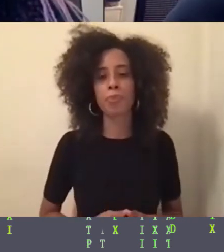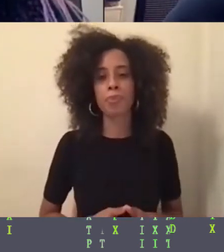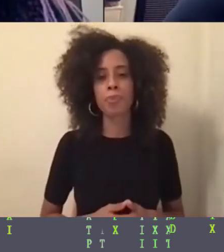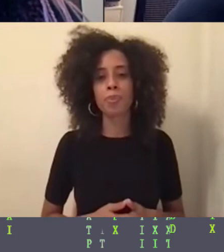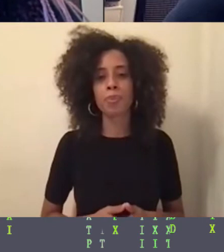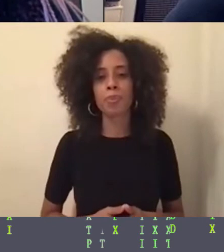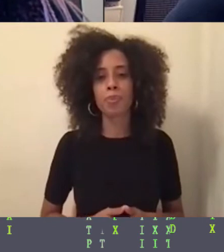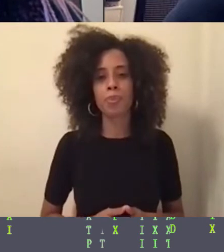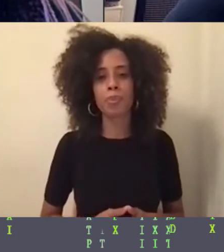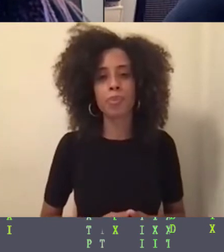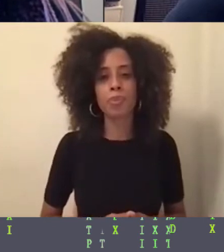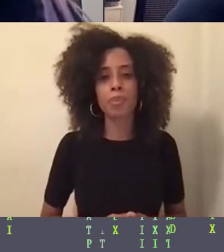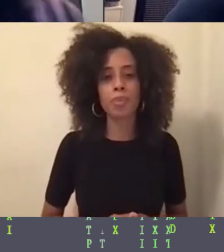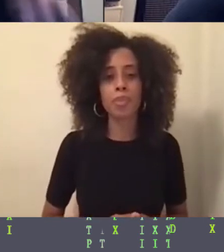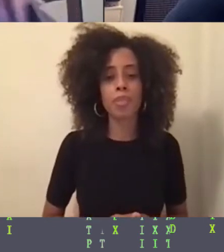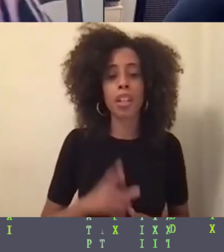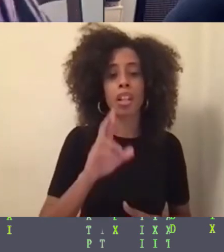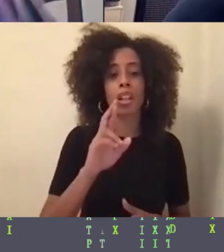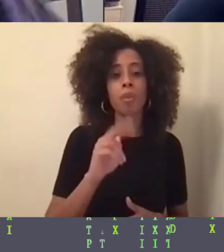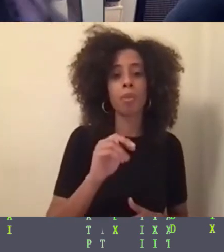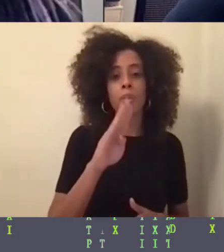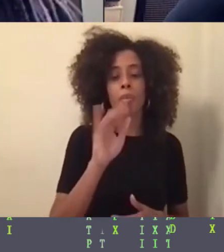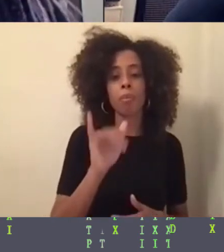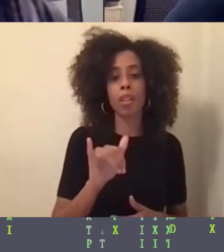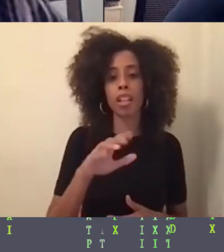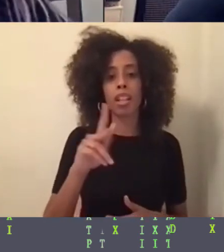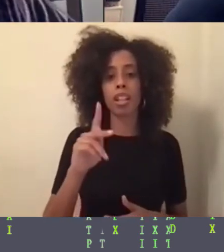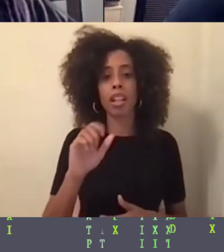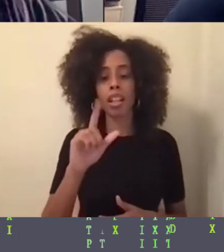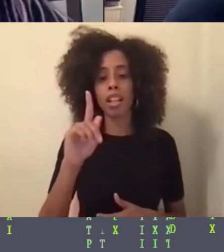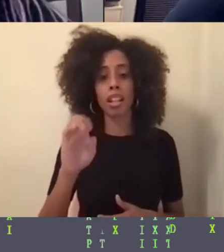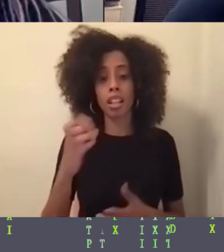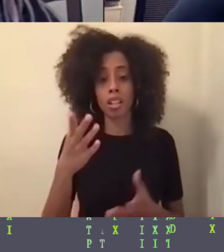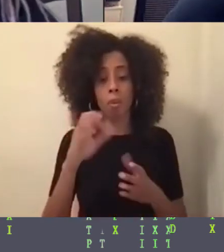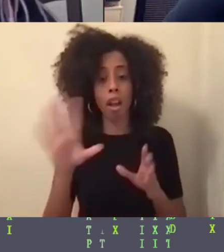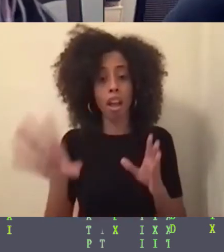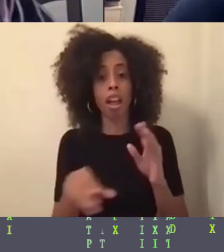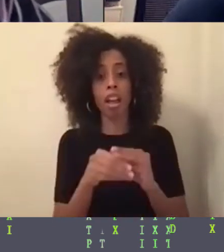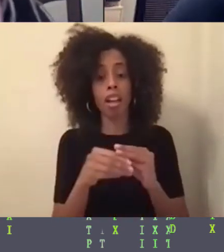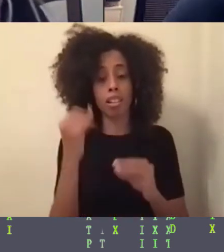Ruby or Kaylee, y'all want to jump in. And if not, it's awesome.